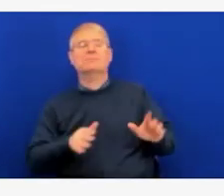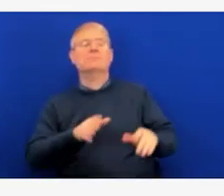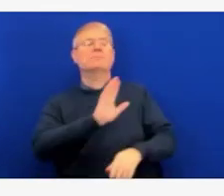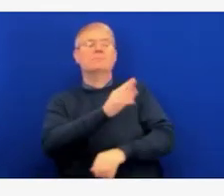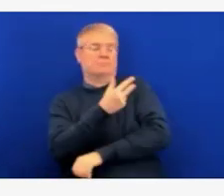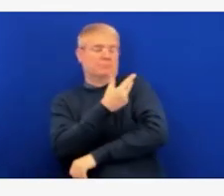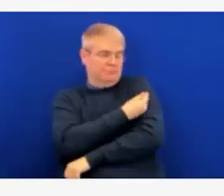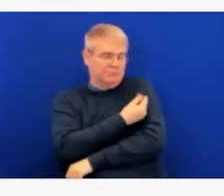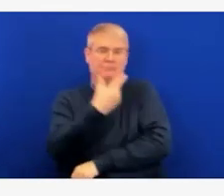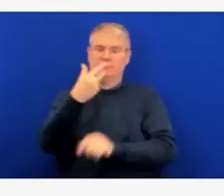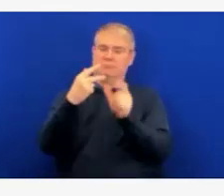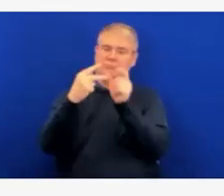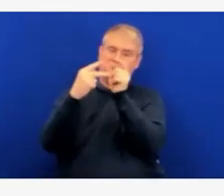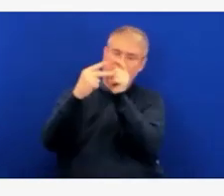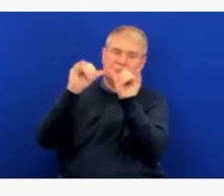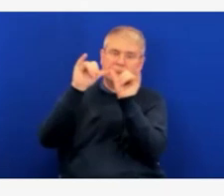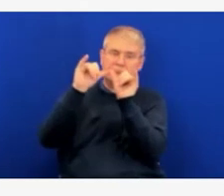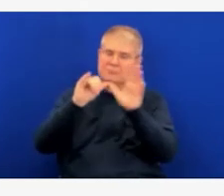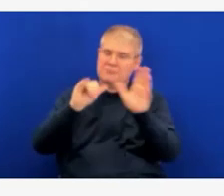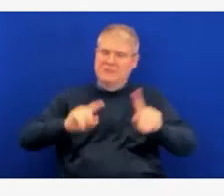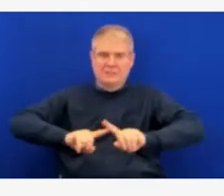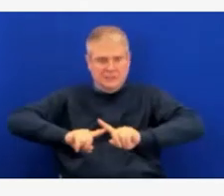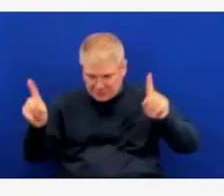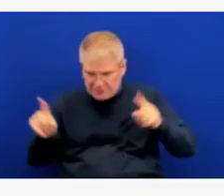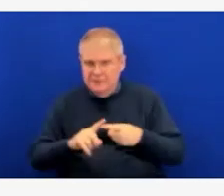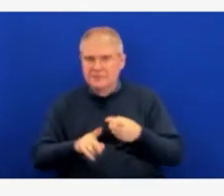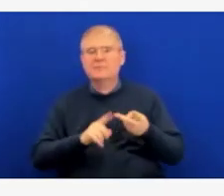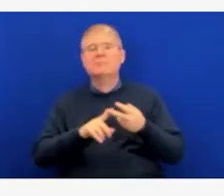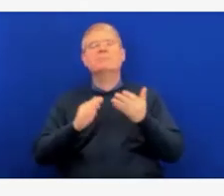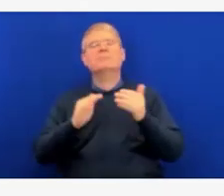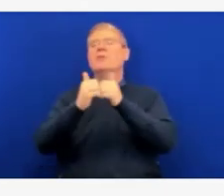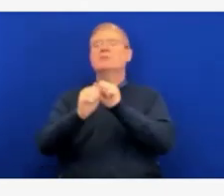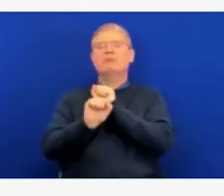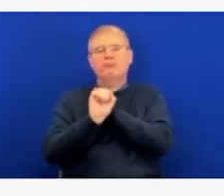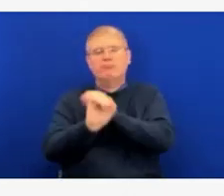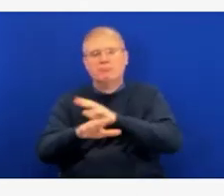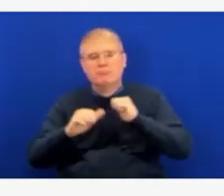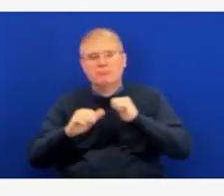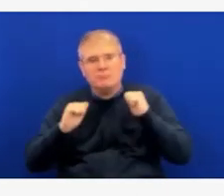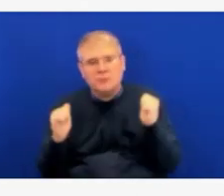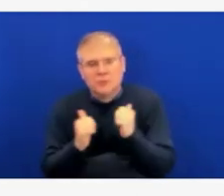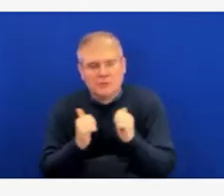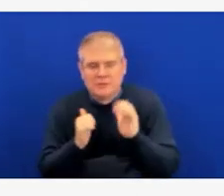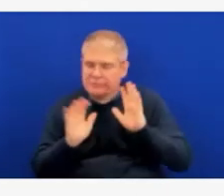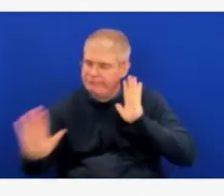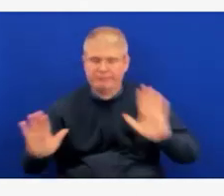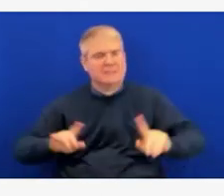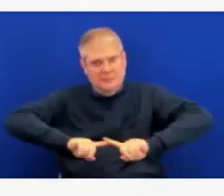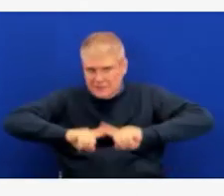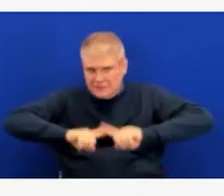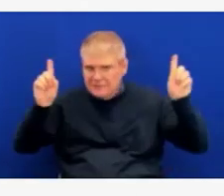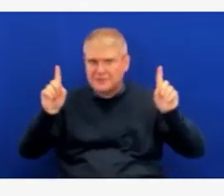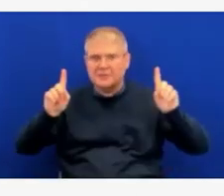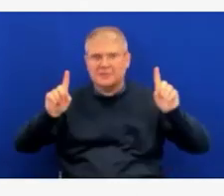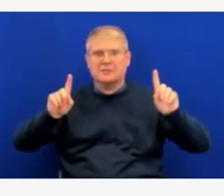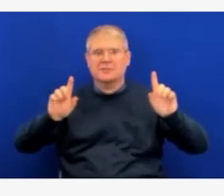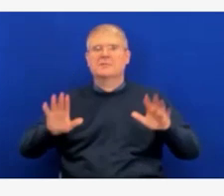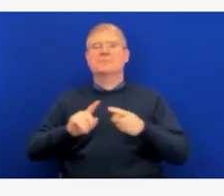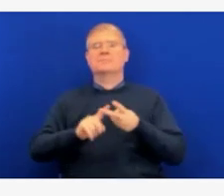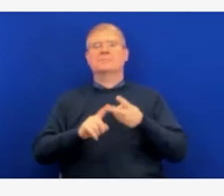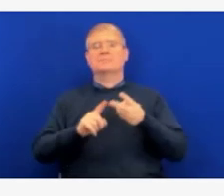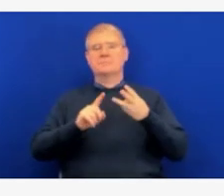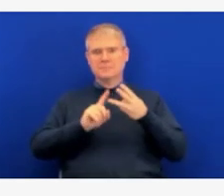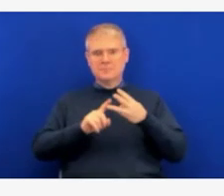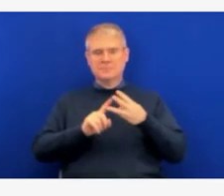providers are advising that parents should expect that appointments for COVID-19 vaccines for 5 to 11-year-olds